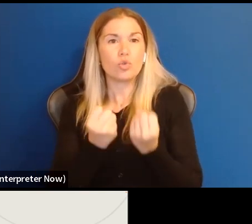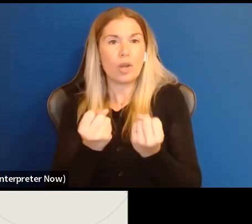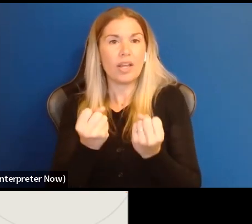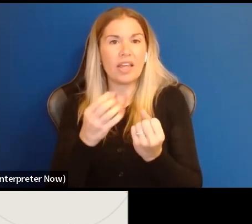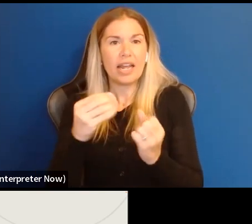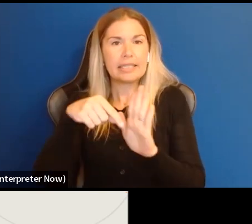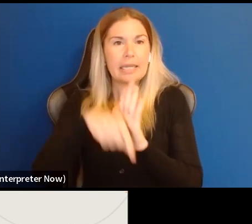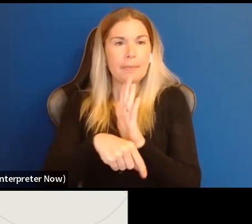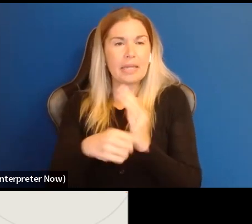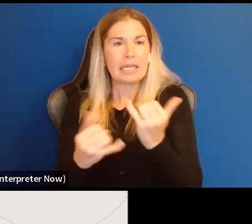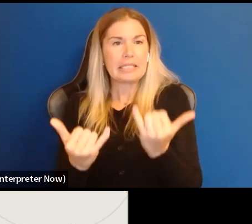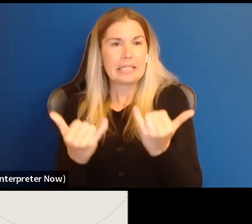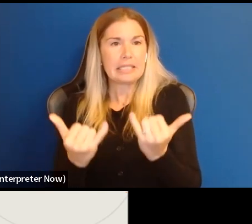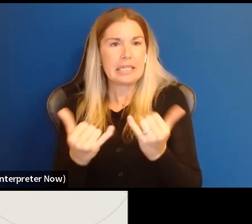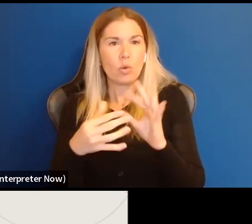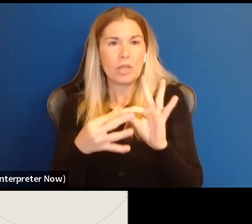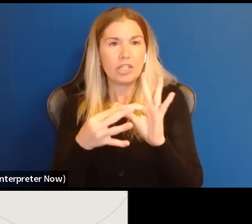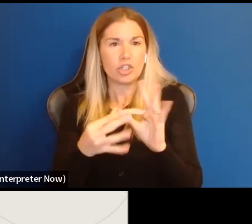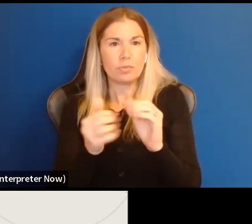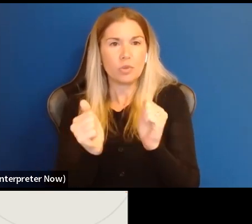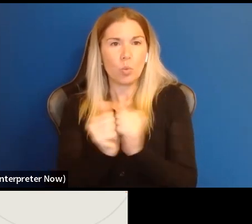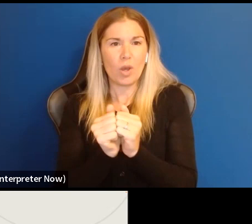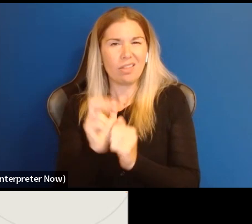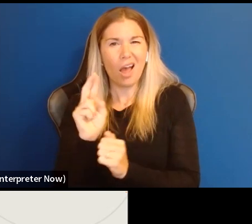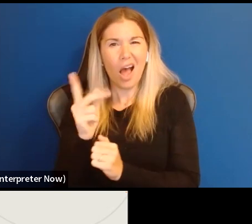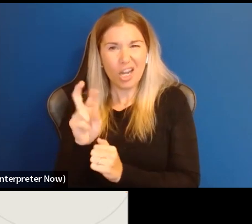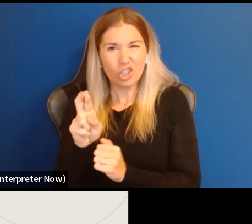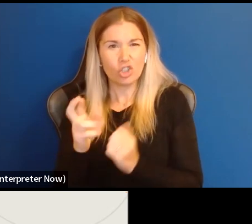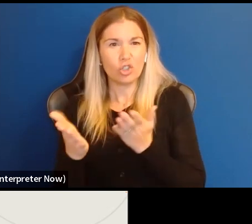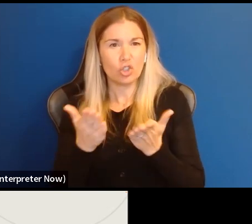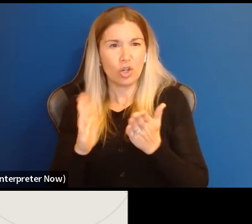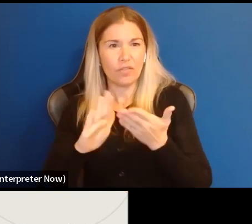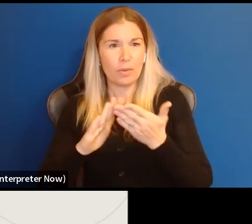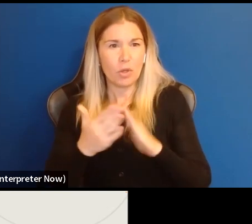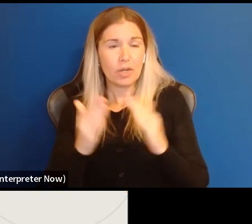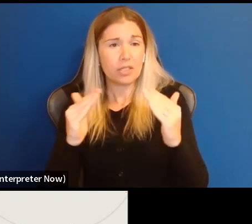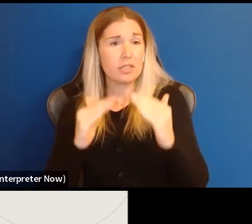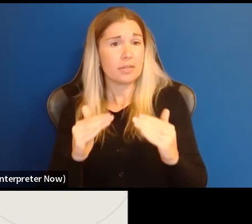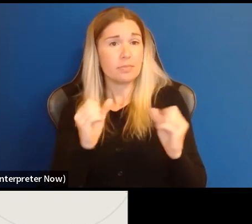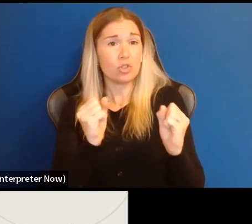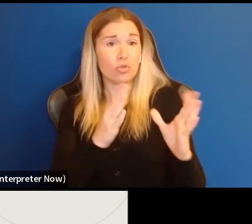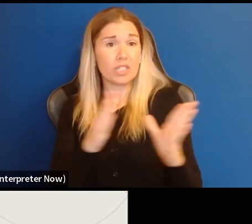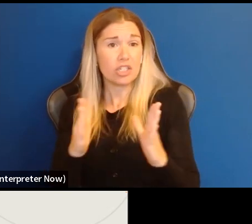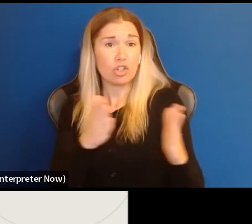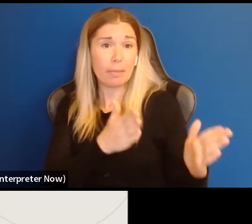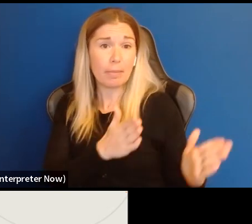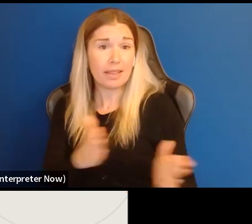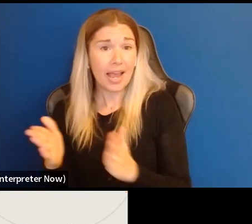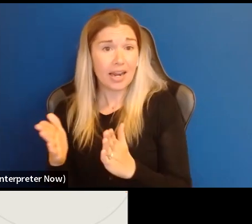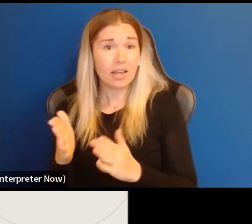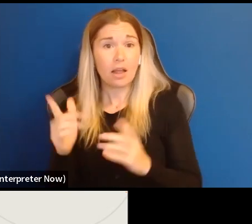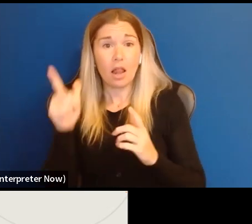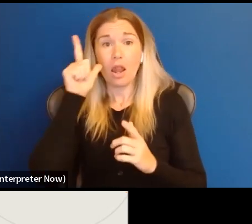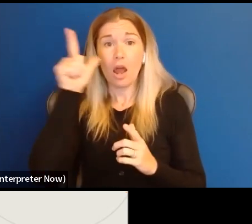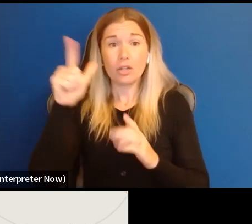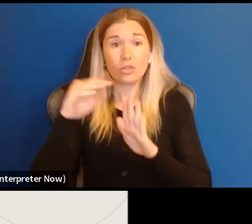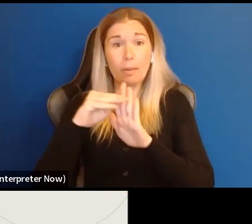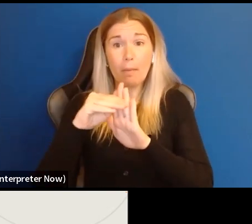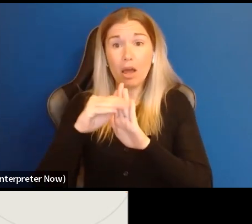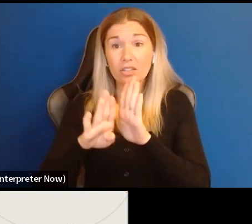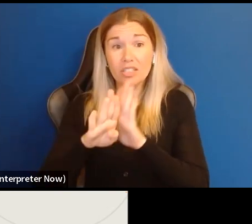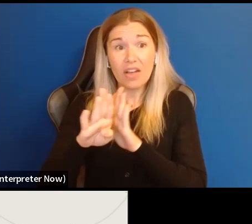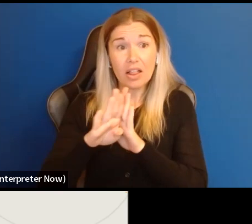planning or logic model development or implementation, marketing or promotional activities, including rebranding